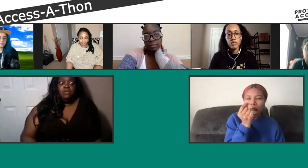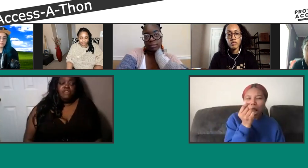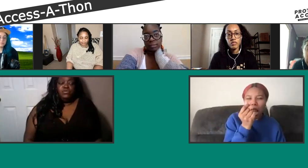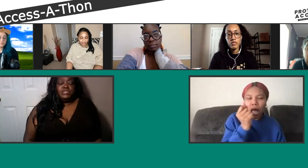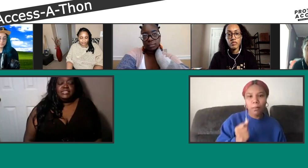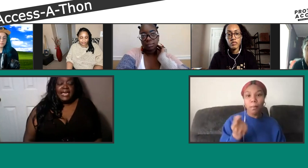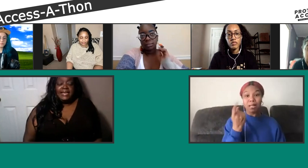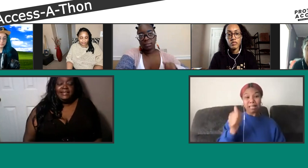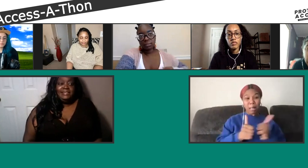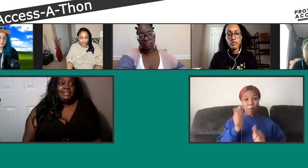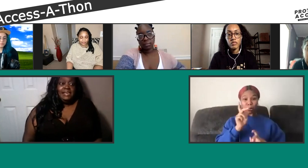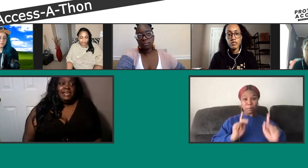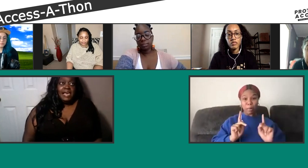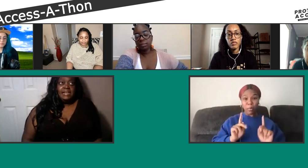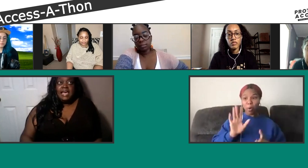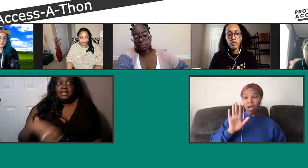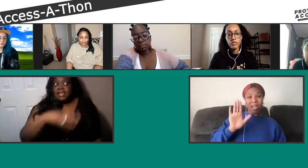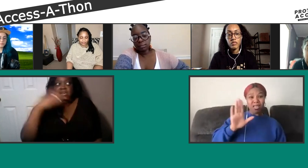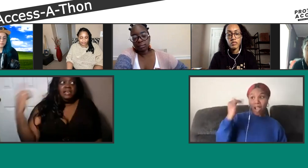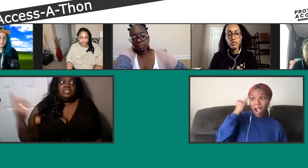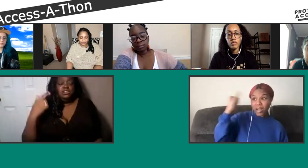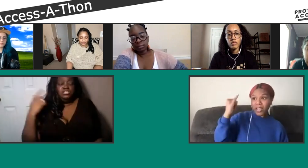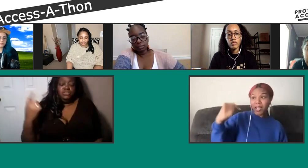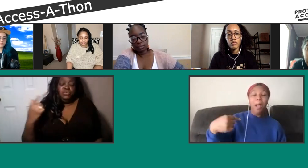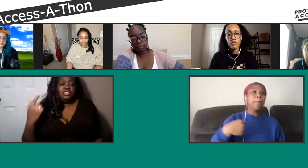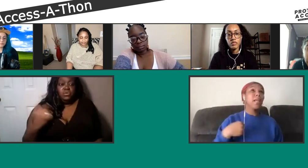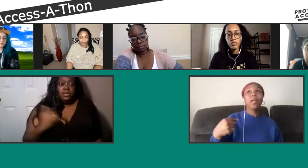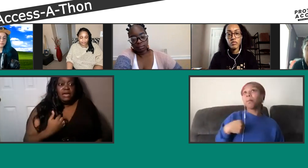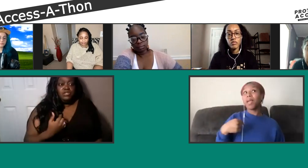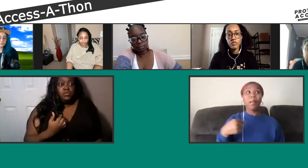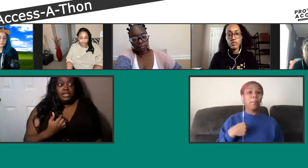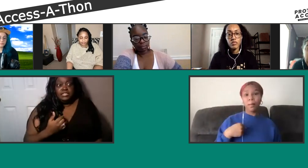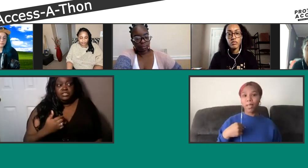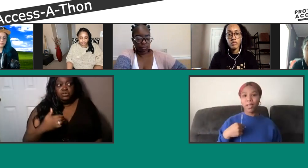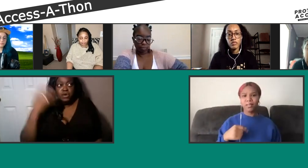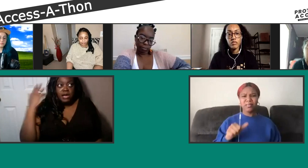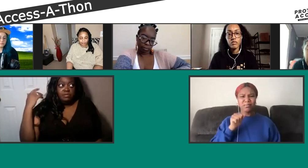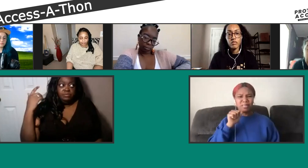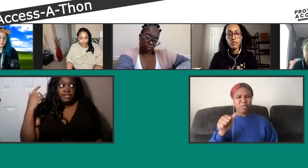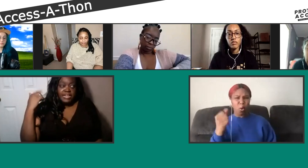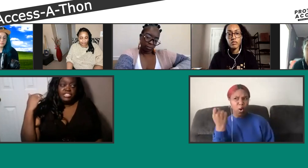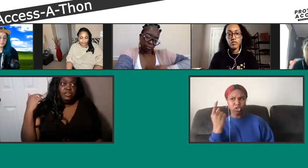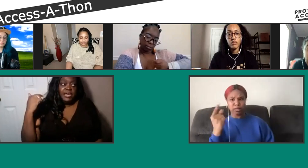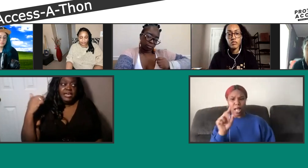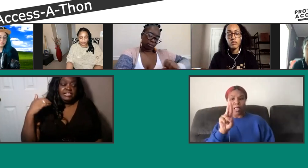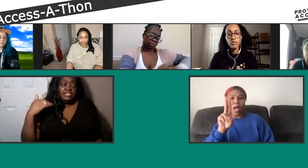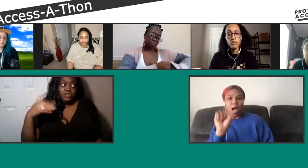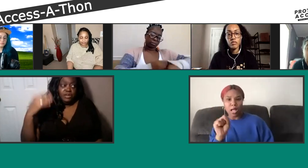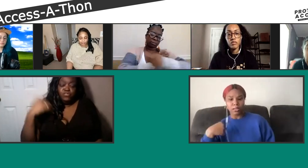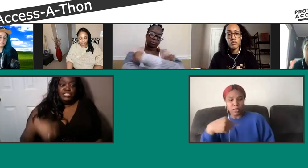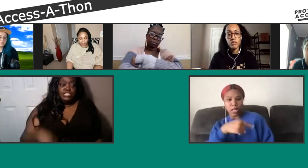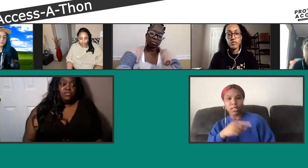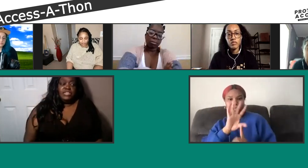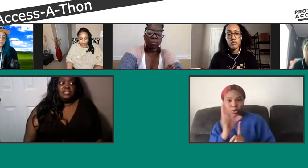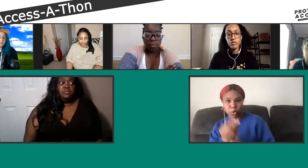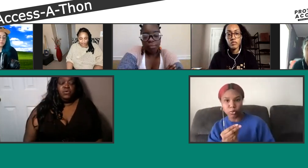like Raven was saying, and not like an us culture, which is the one that I was born into. I'm Nigerian by ancestry. I'm